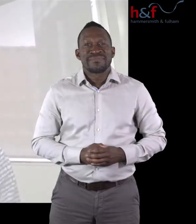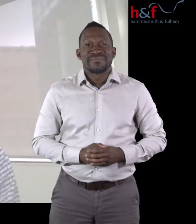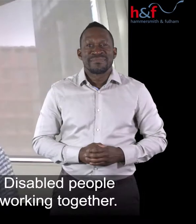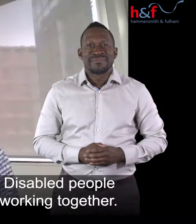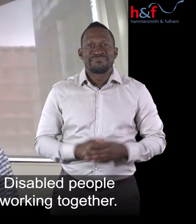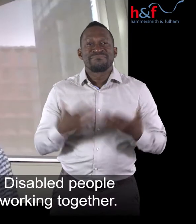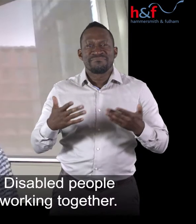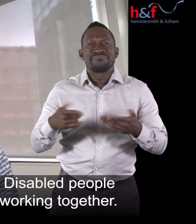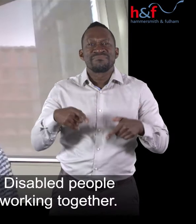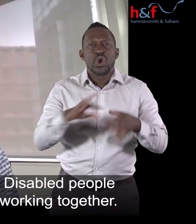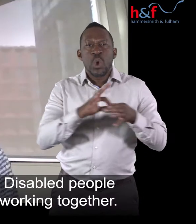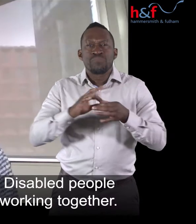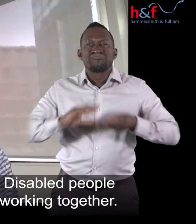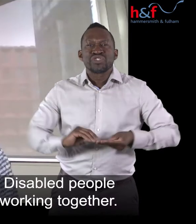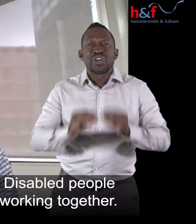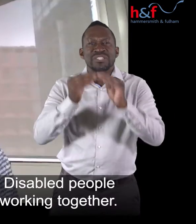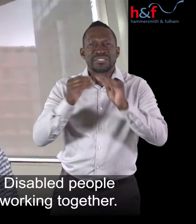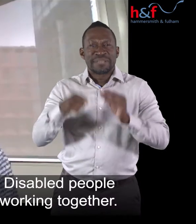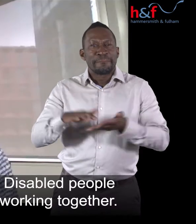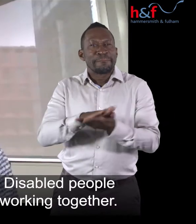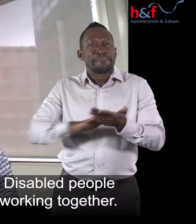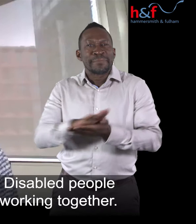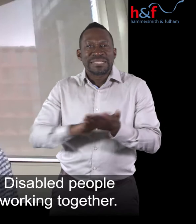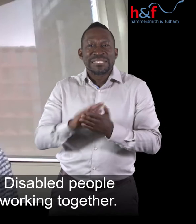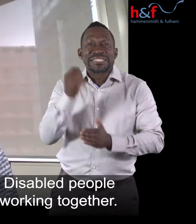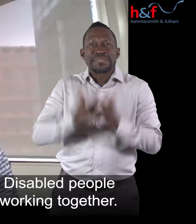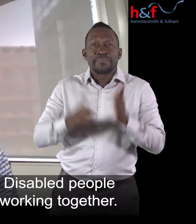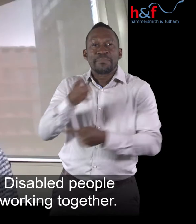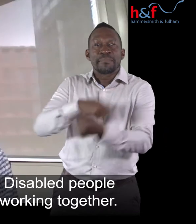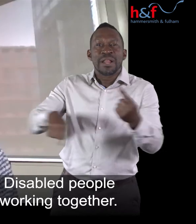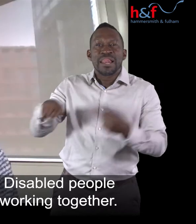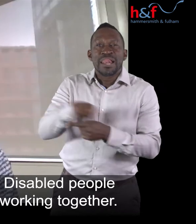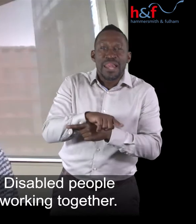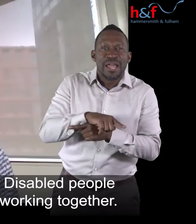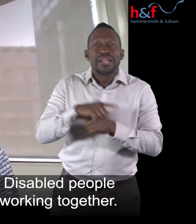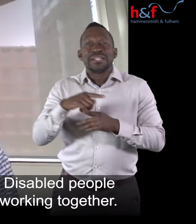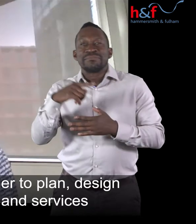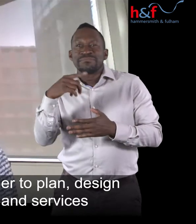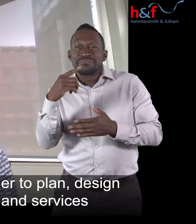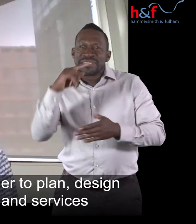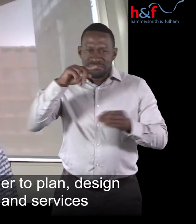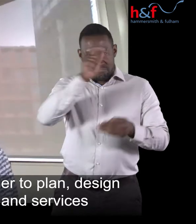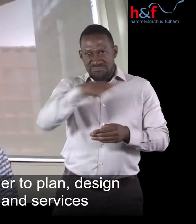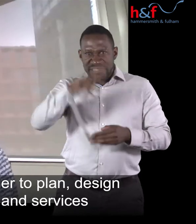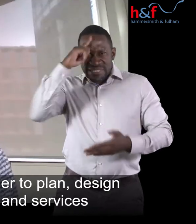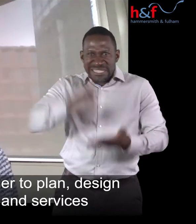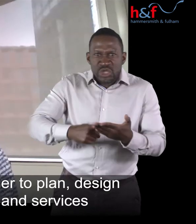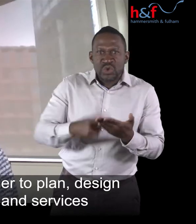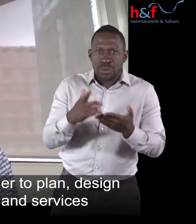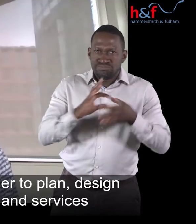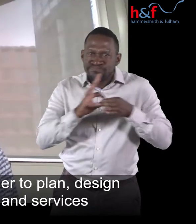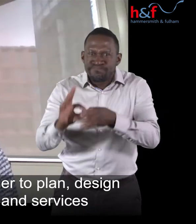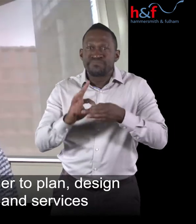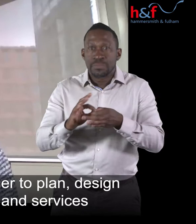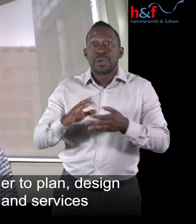Co-production means disabled people and decision makers working together. We are working together to plan,